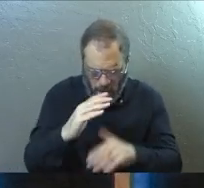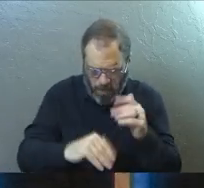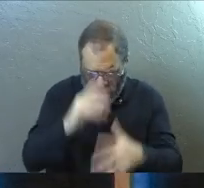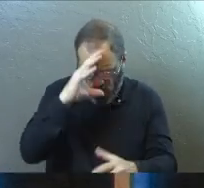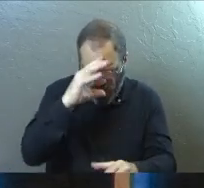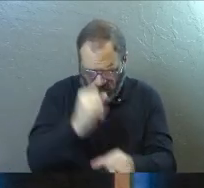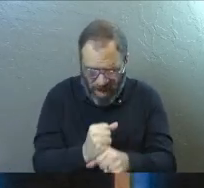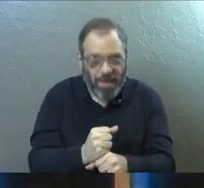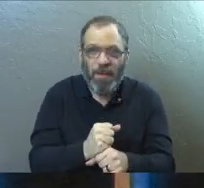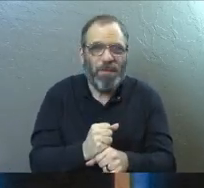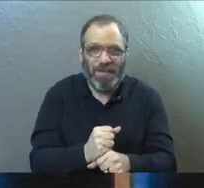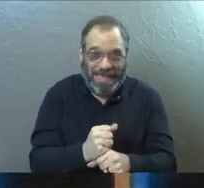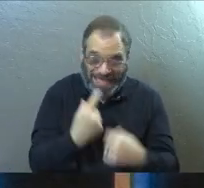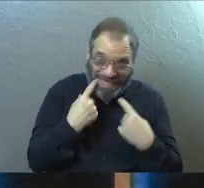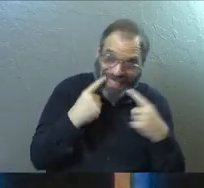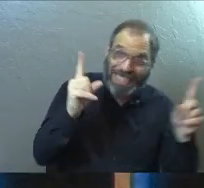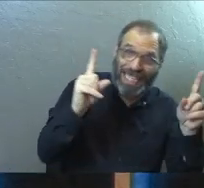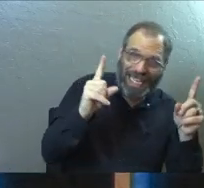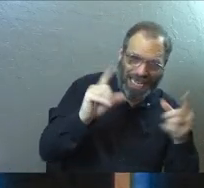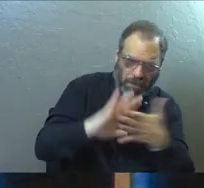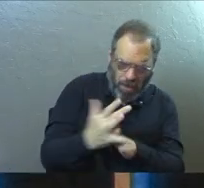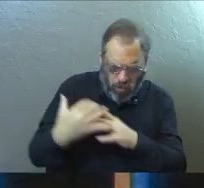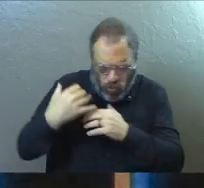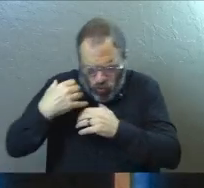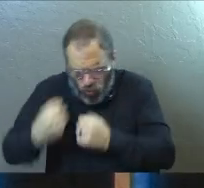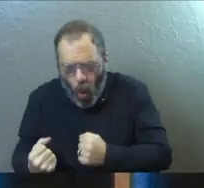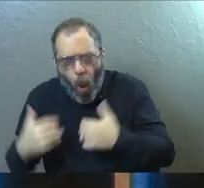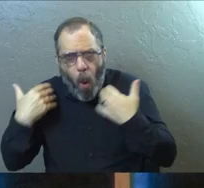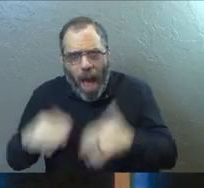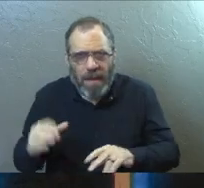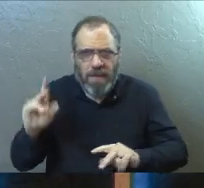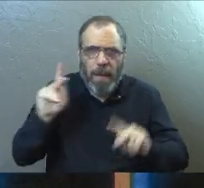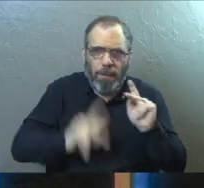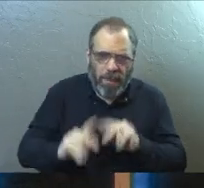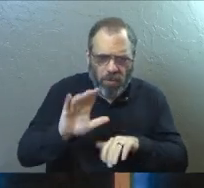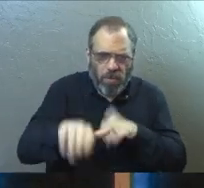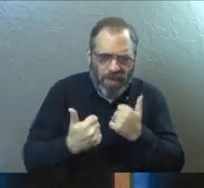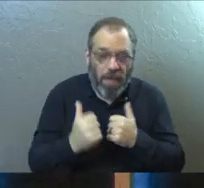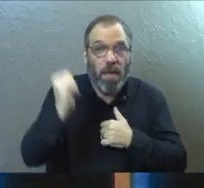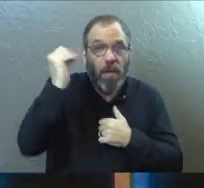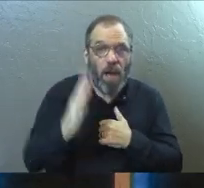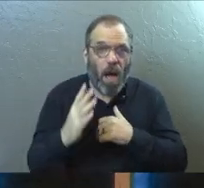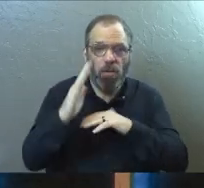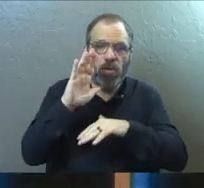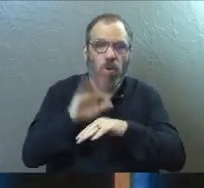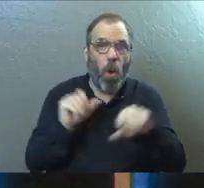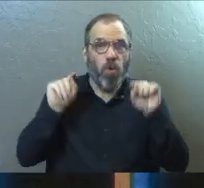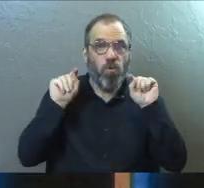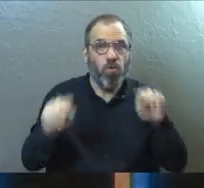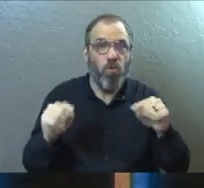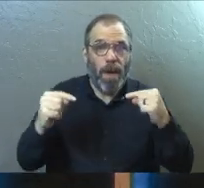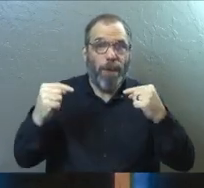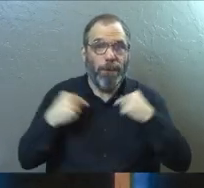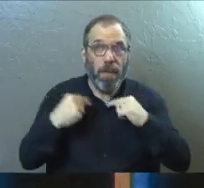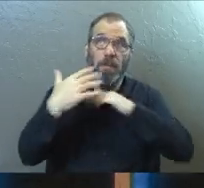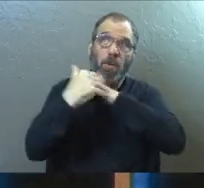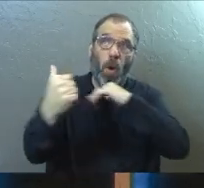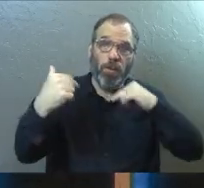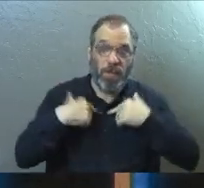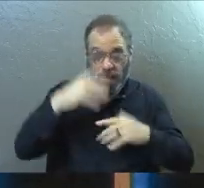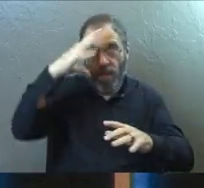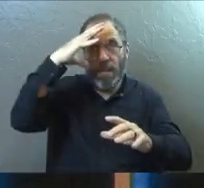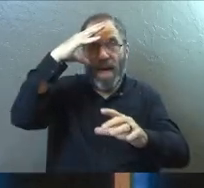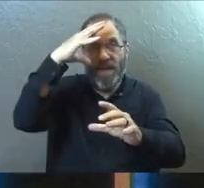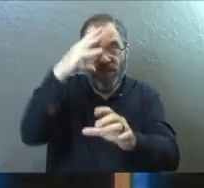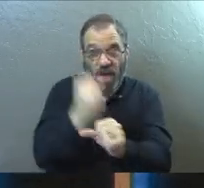their faith up. They didn't just succeed. They got stronger as people. This is what God has called us to. By faith.